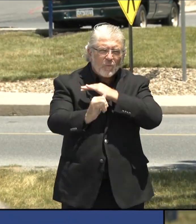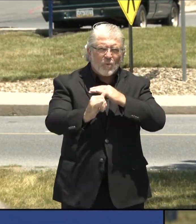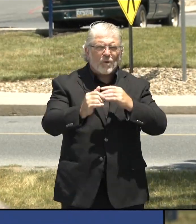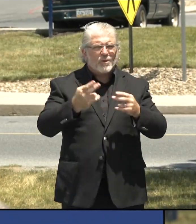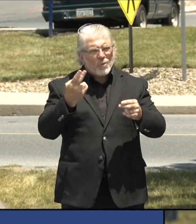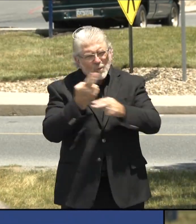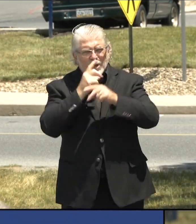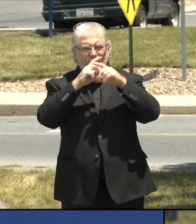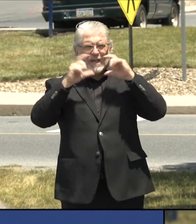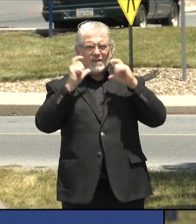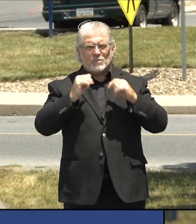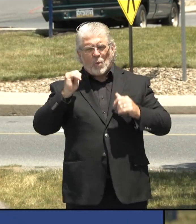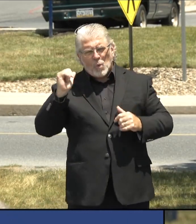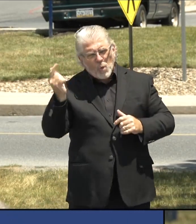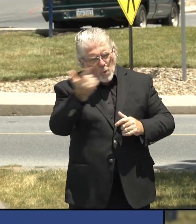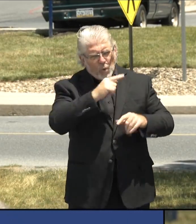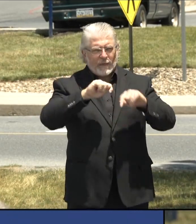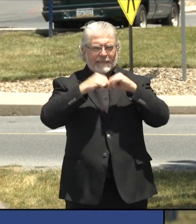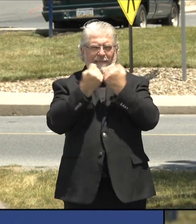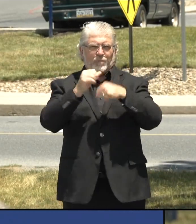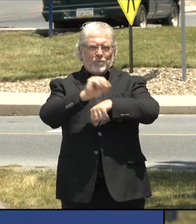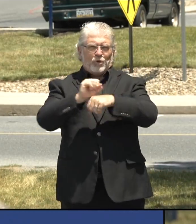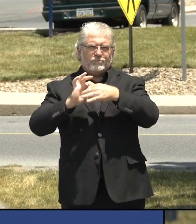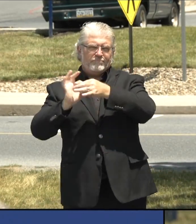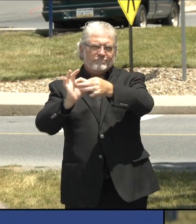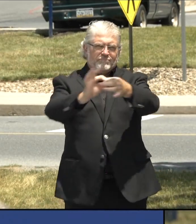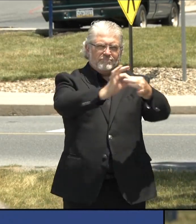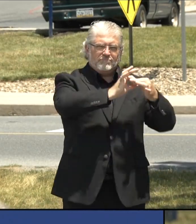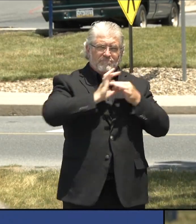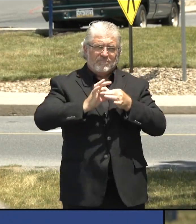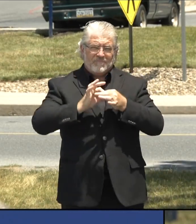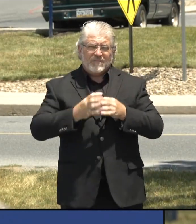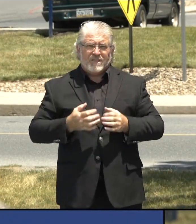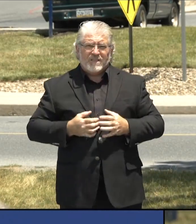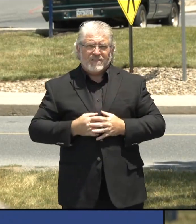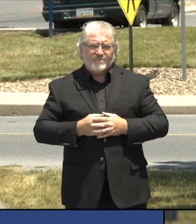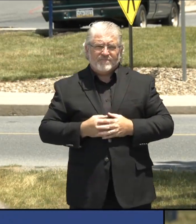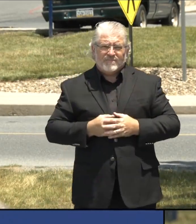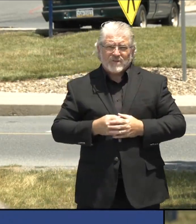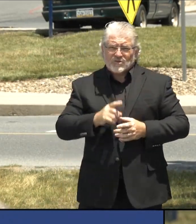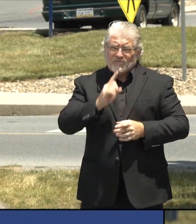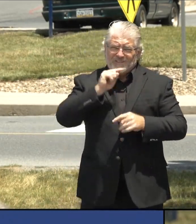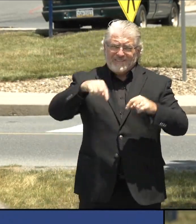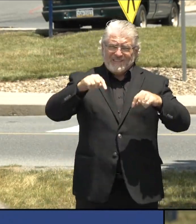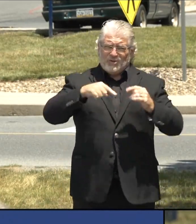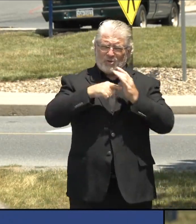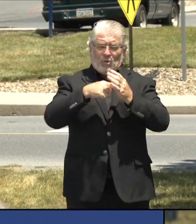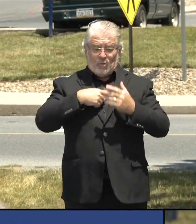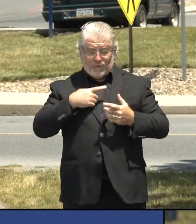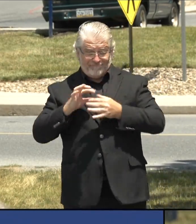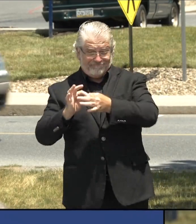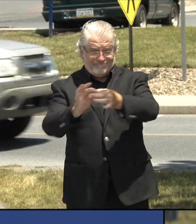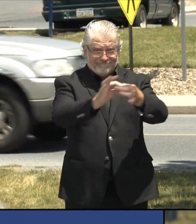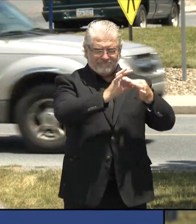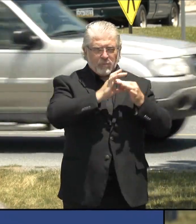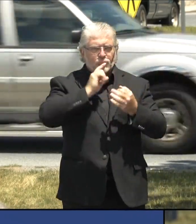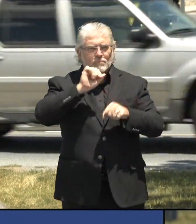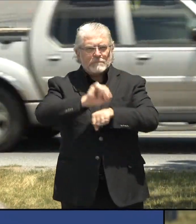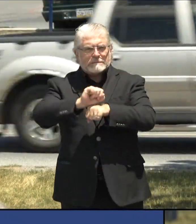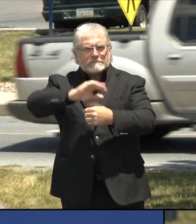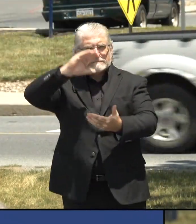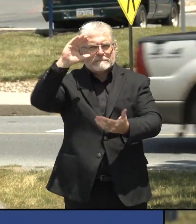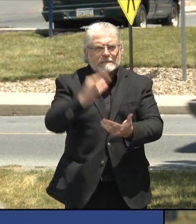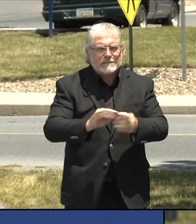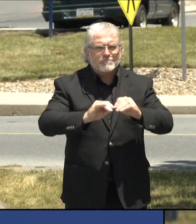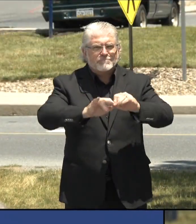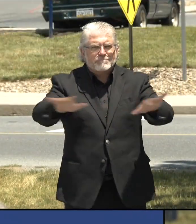One thing that this pandemic has certainly showed us is that we are all interconnected in Pennsylvania, in our nation